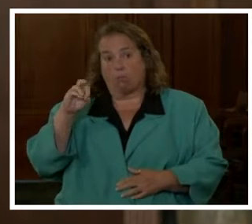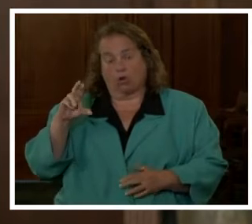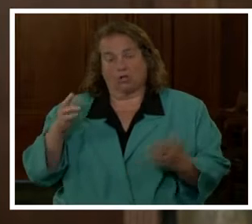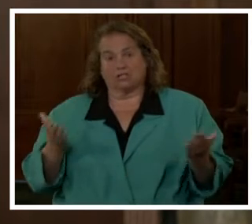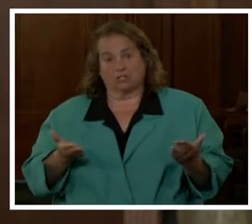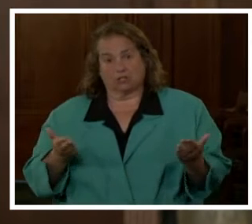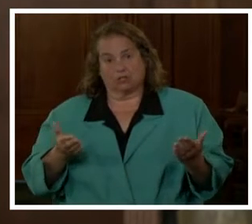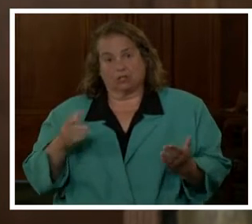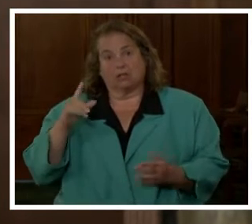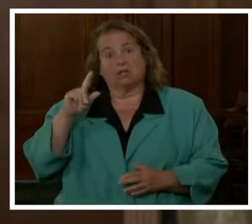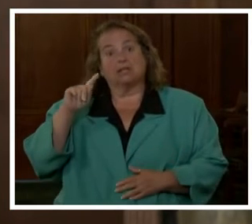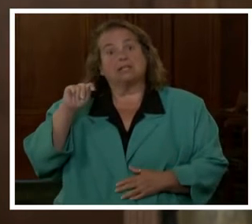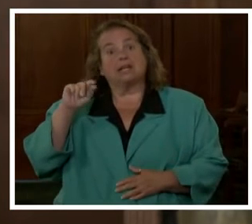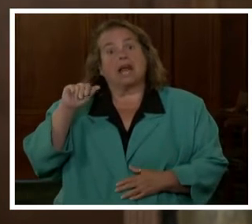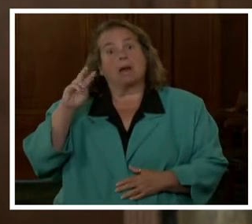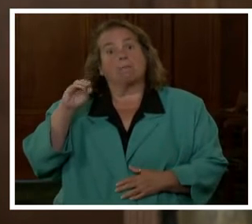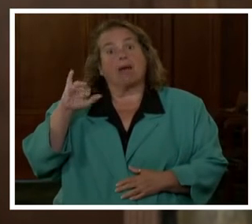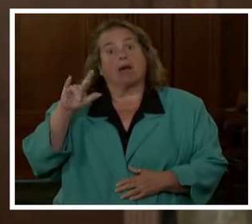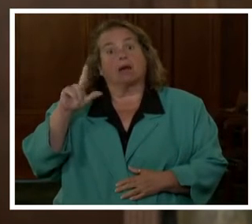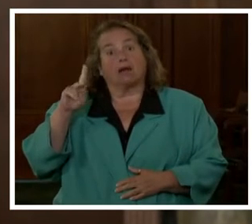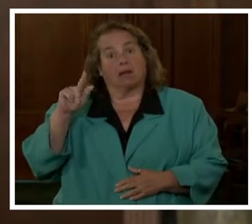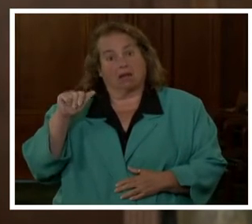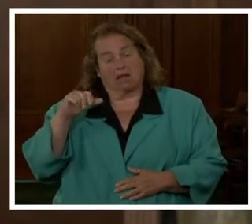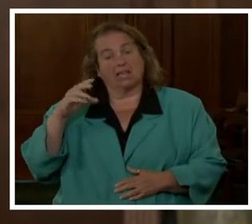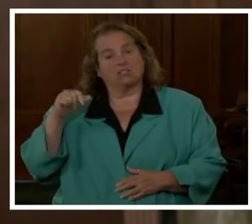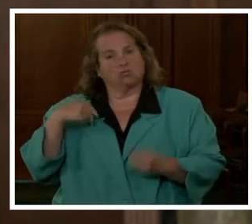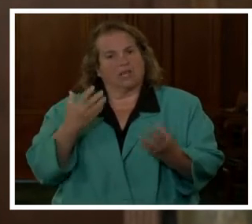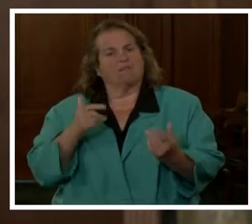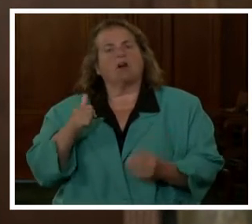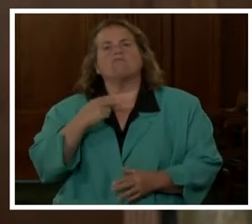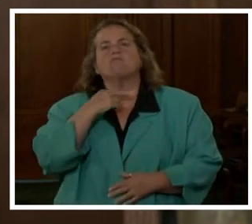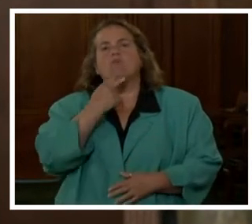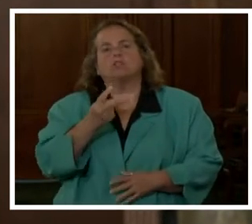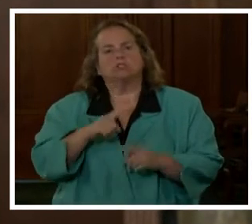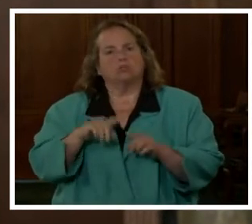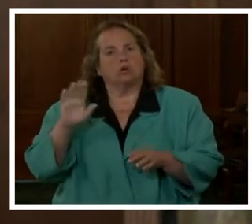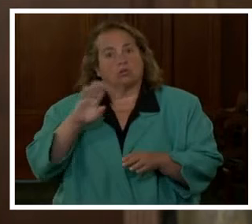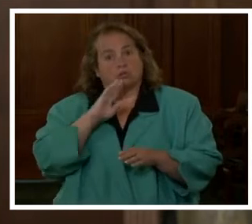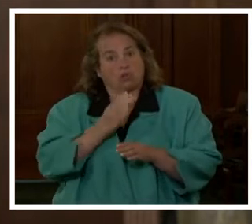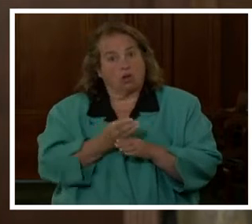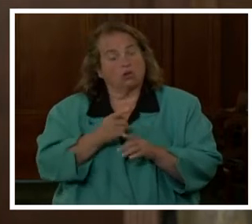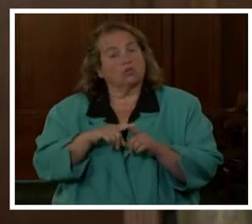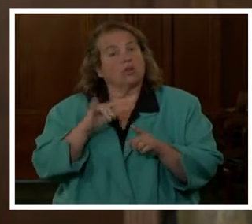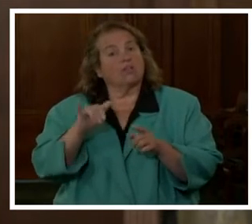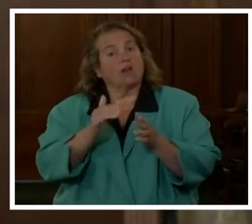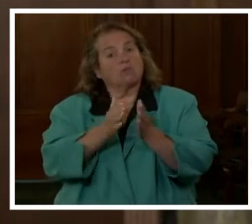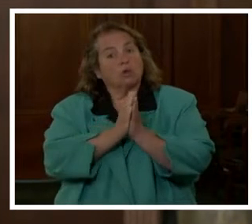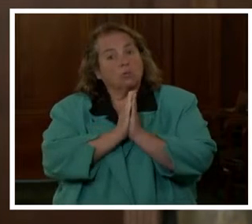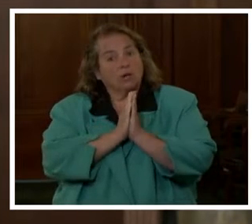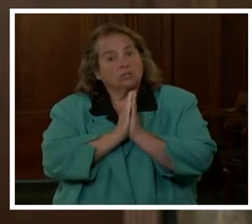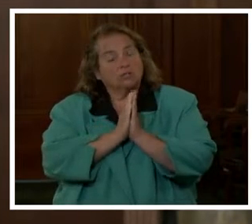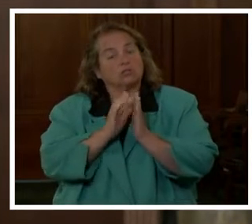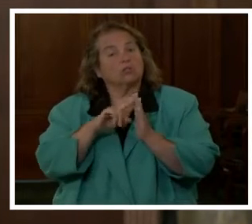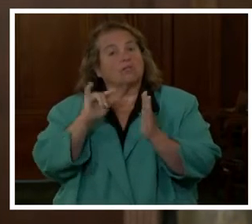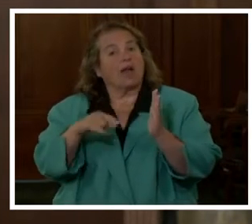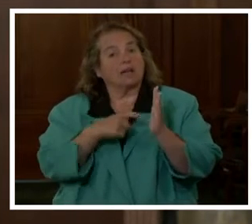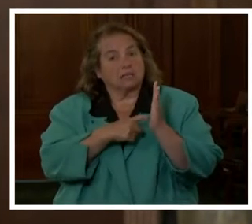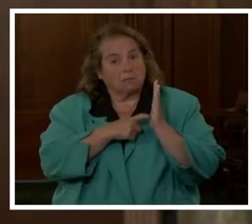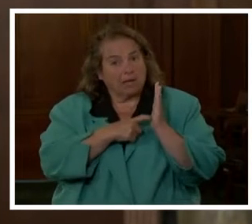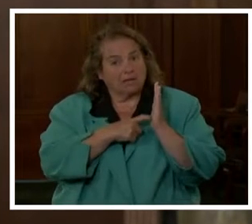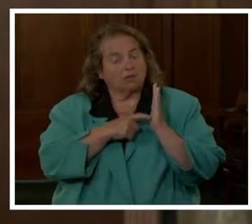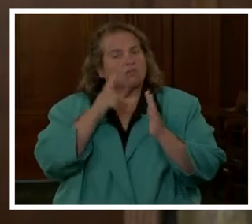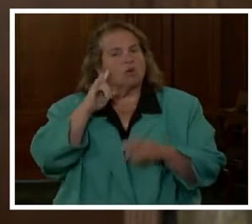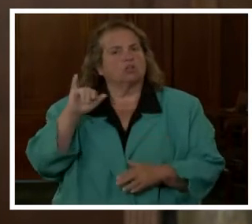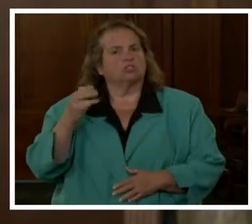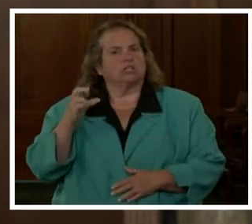voice to her daughter to her request to that demand for